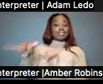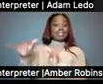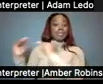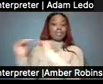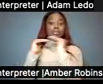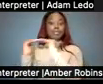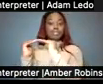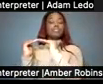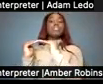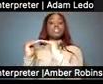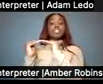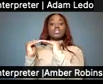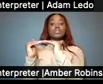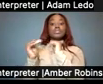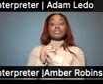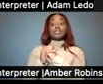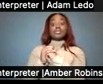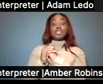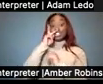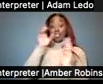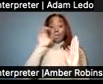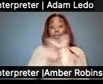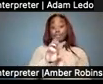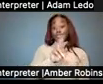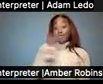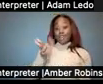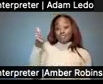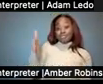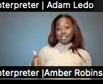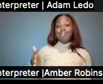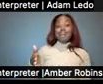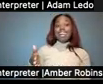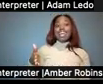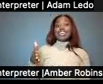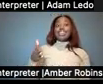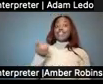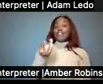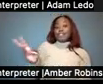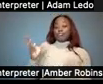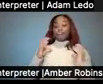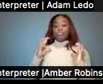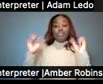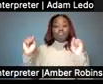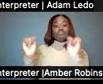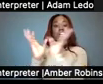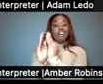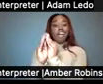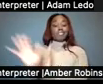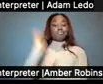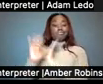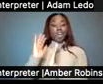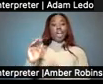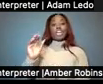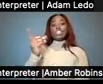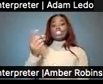So here, this picture on the right, that's actually from a couple of charge conferences ago with Dr. Beth teaching